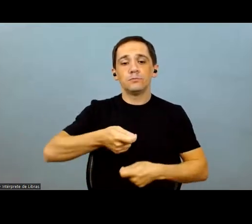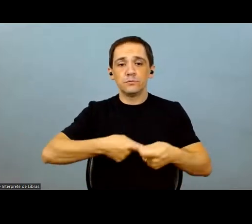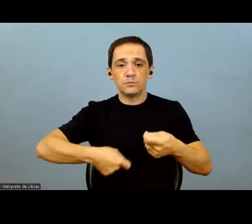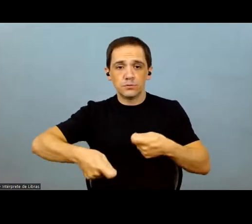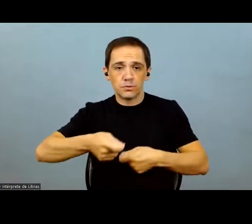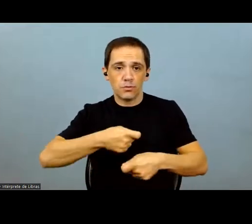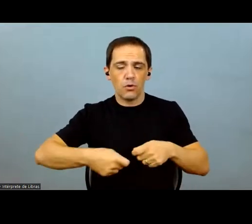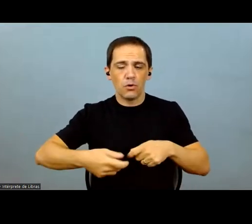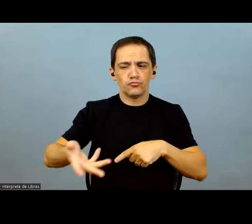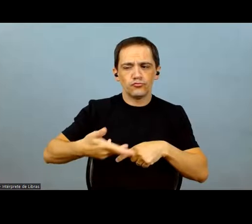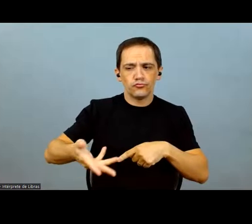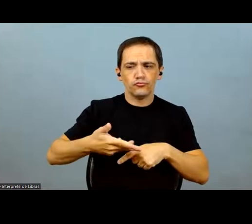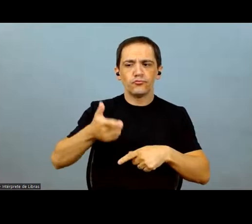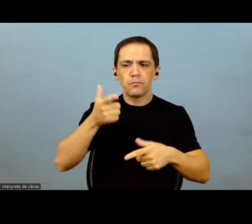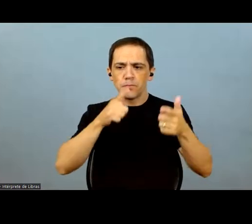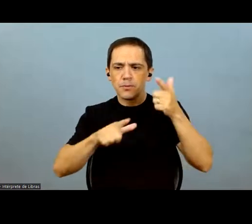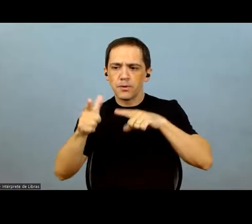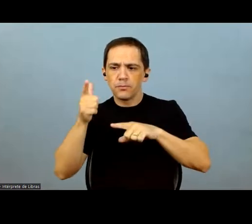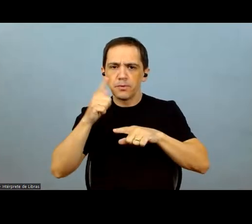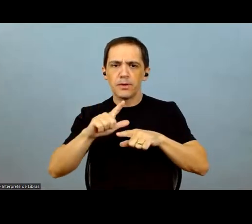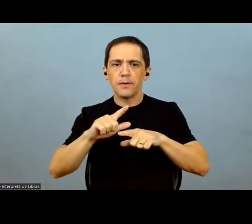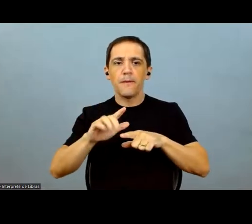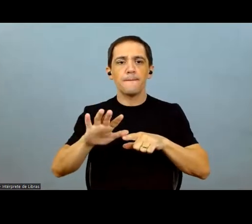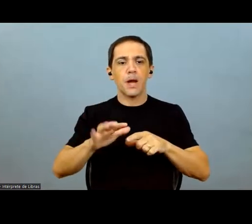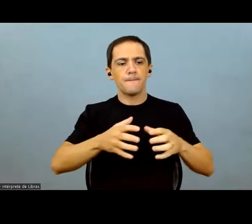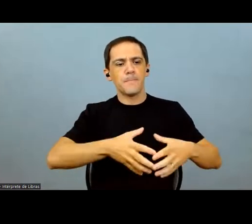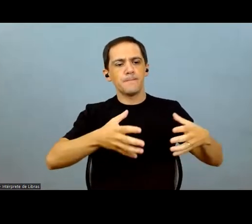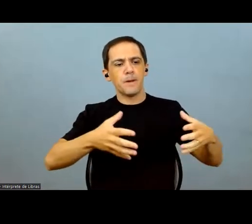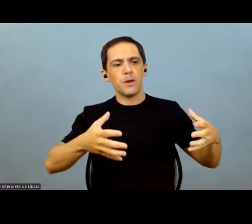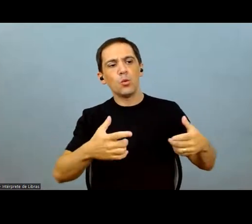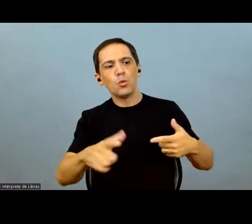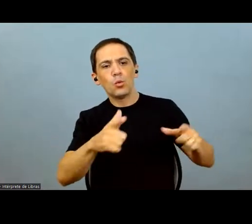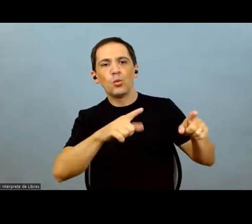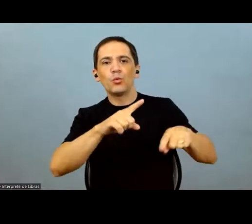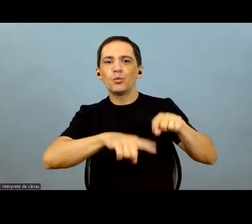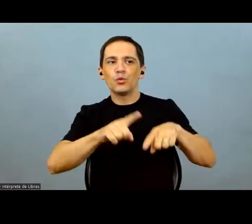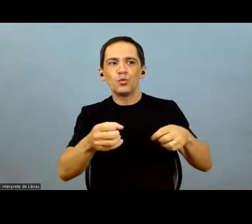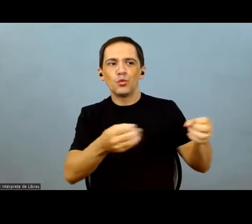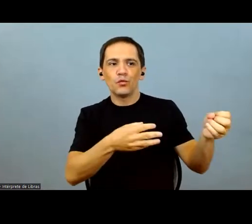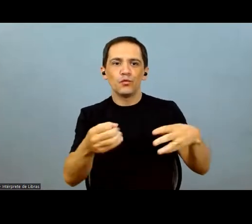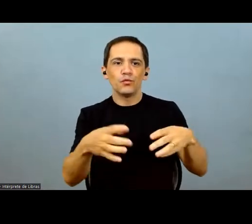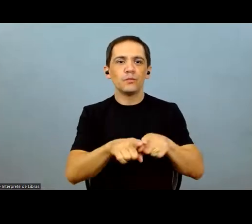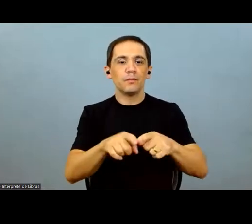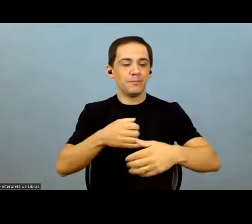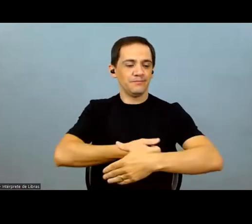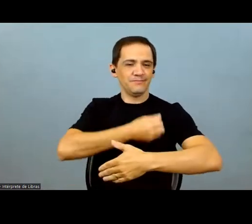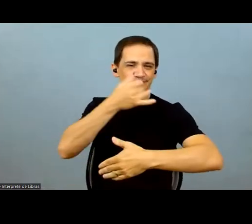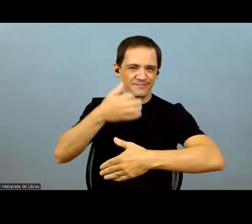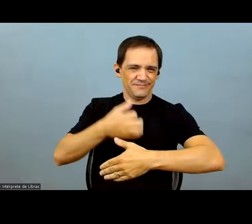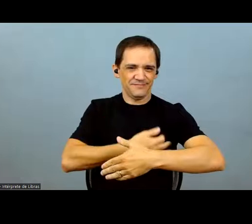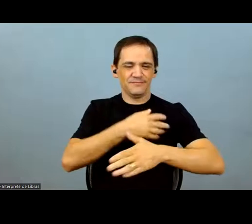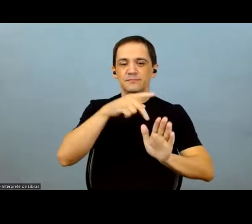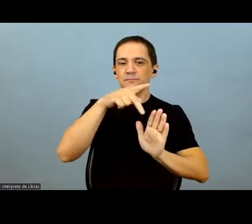seeing more maturity in our operations, we're also expanding in new